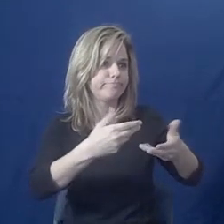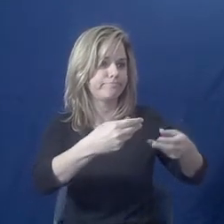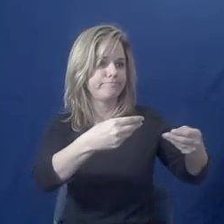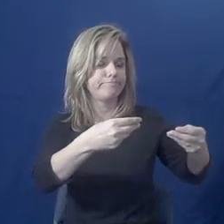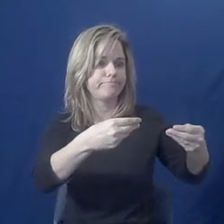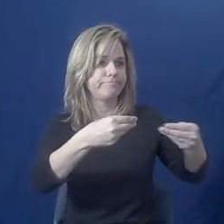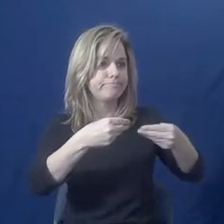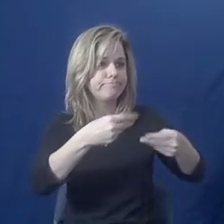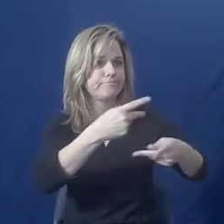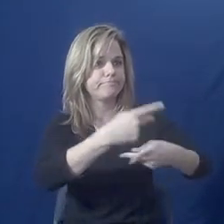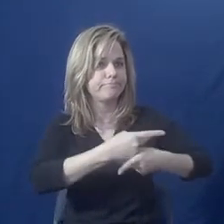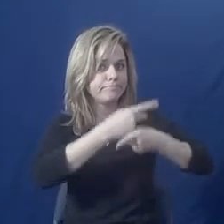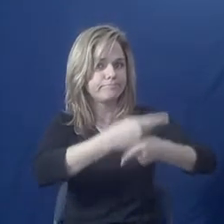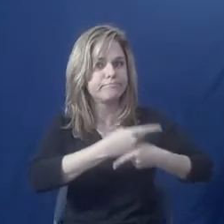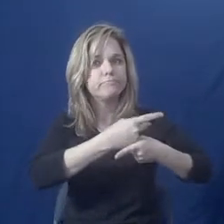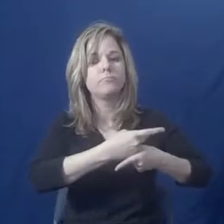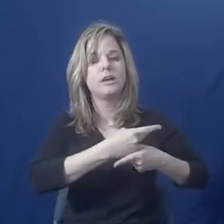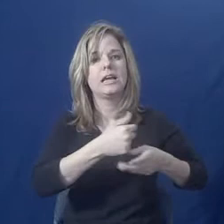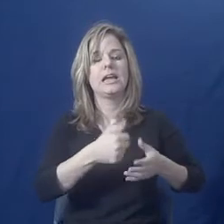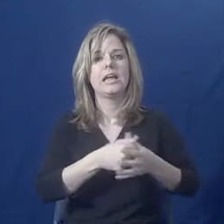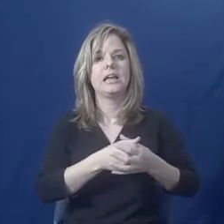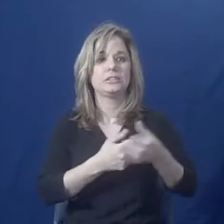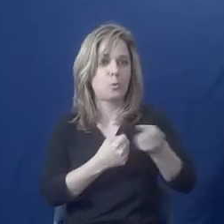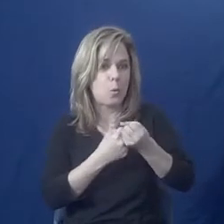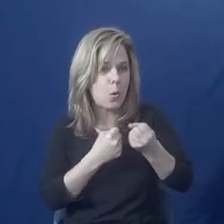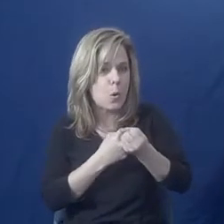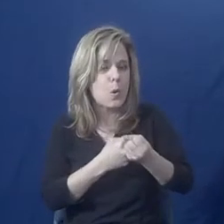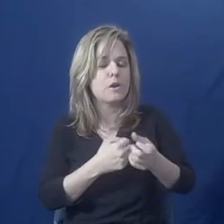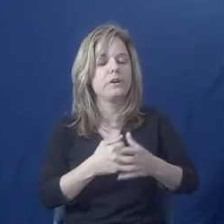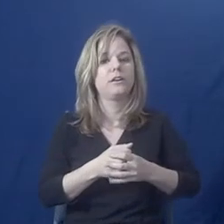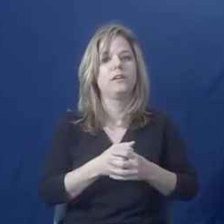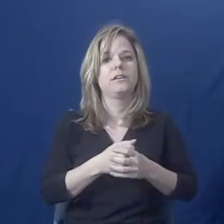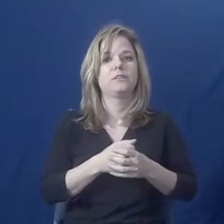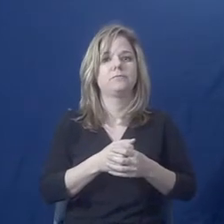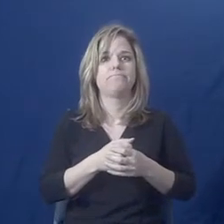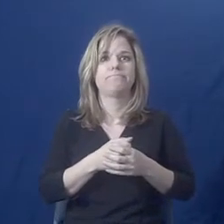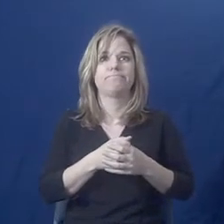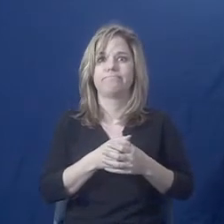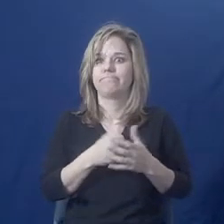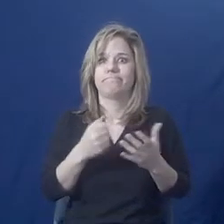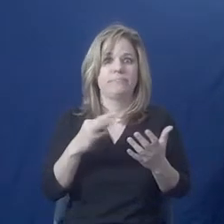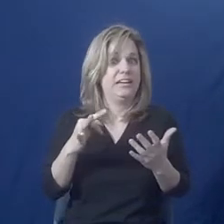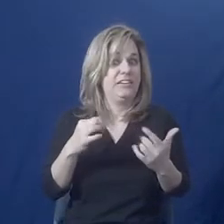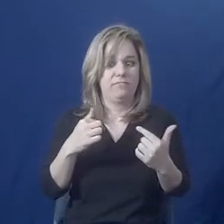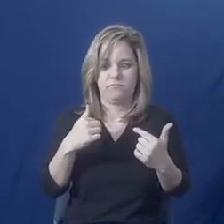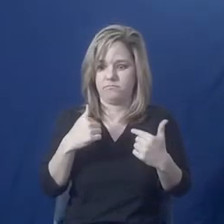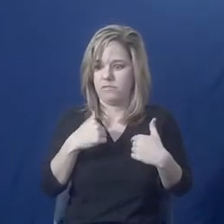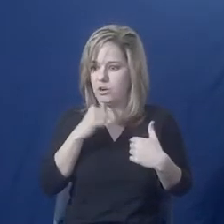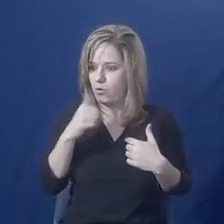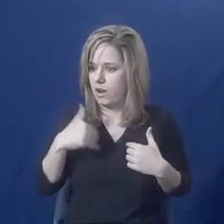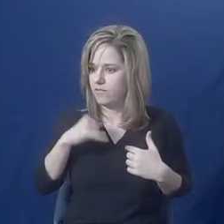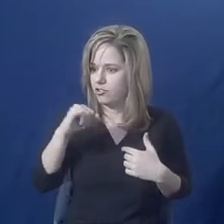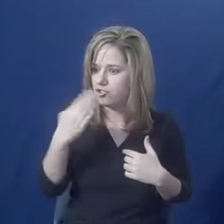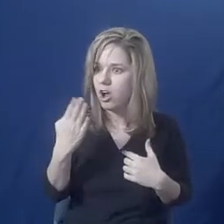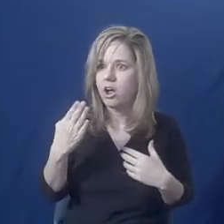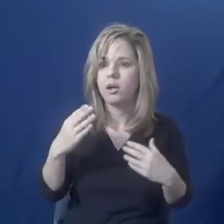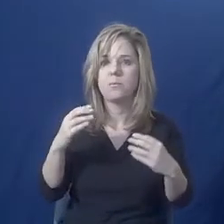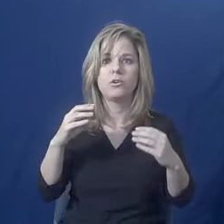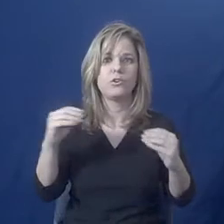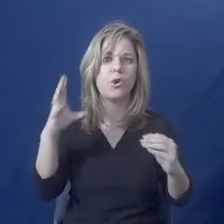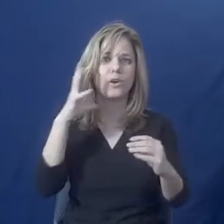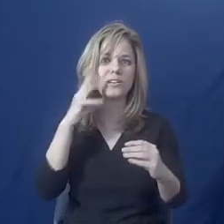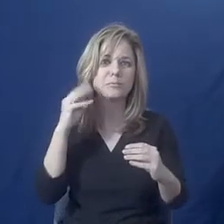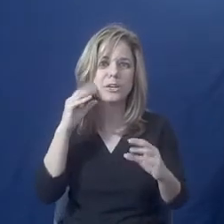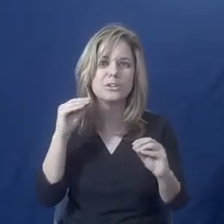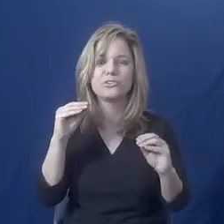you know, support. And if you don't have a job, don't have job training,